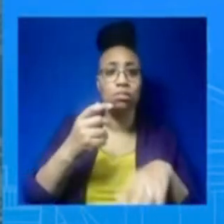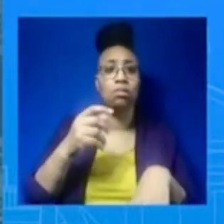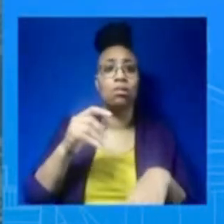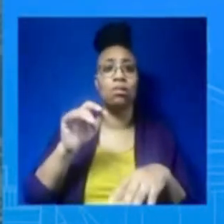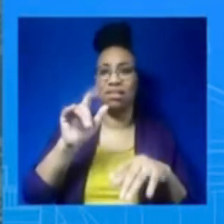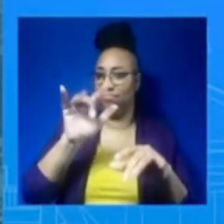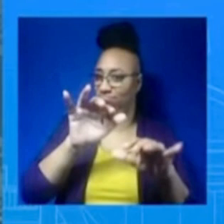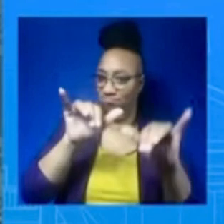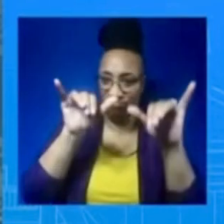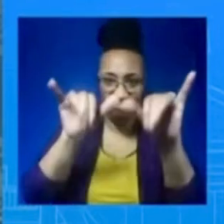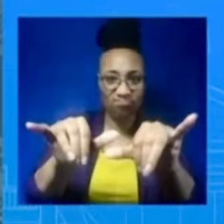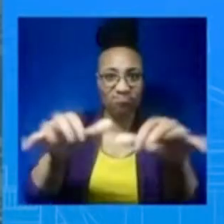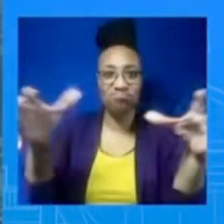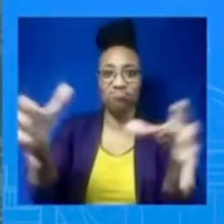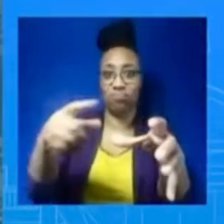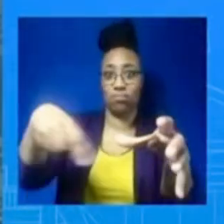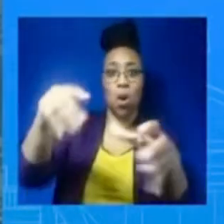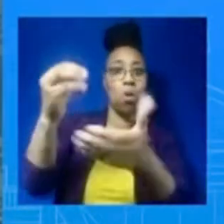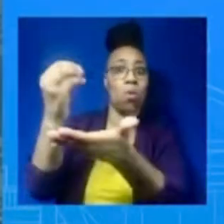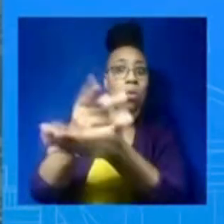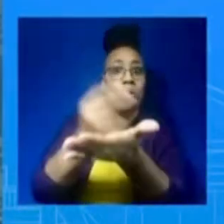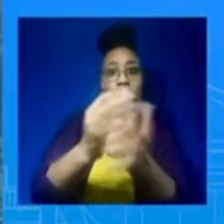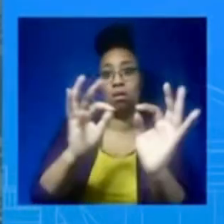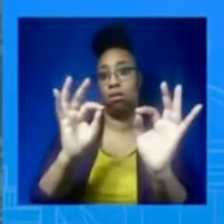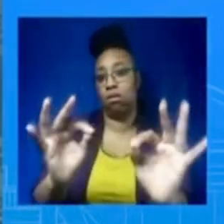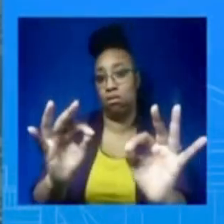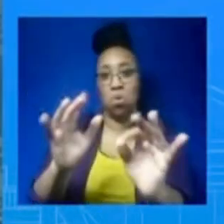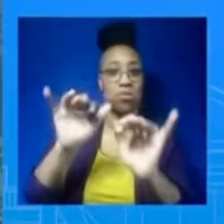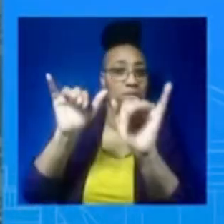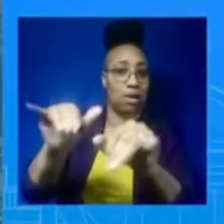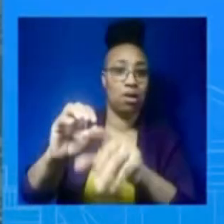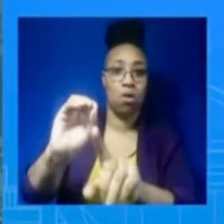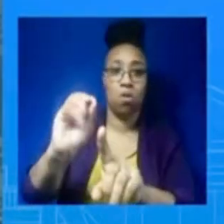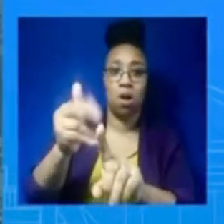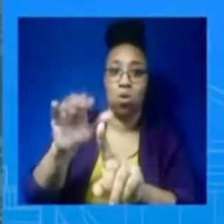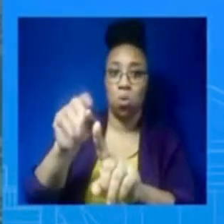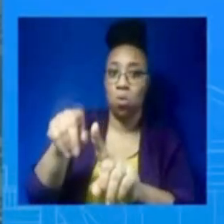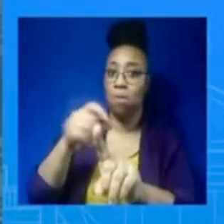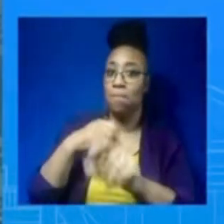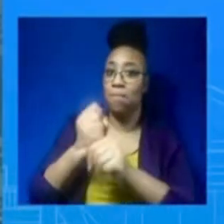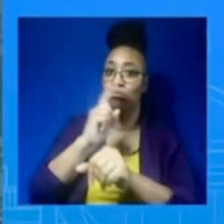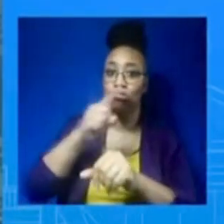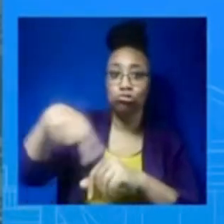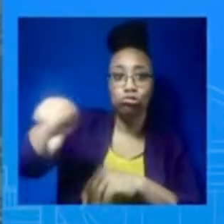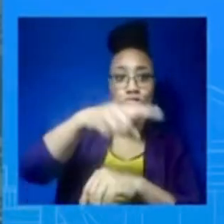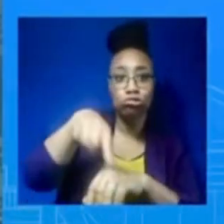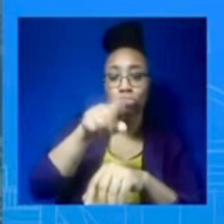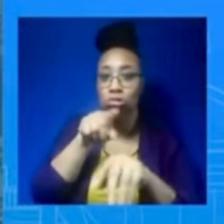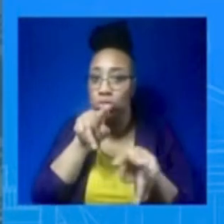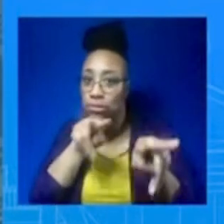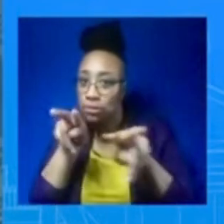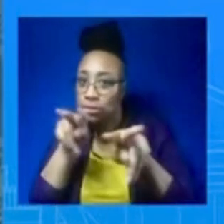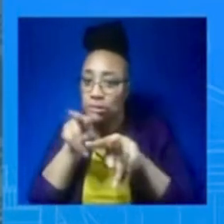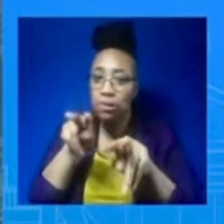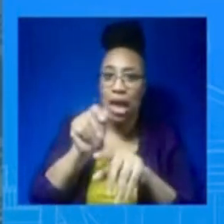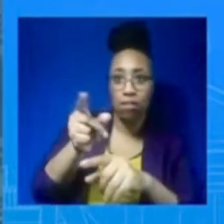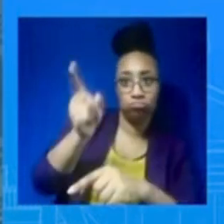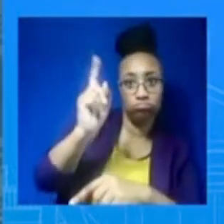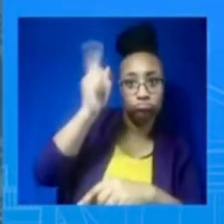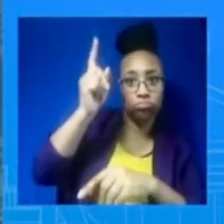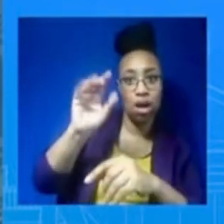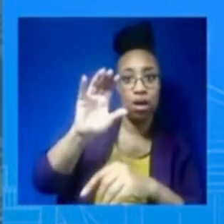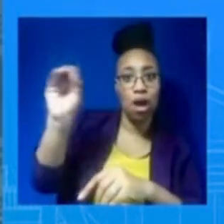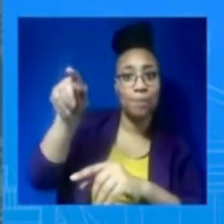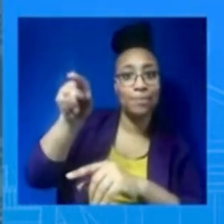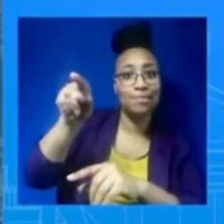also, we're going to hold Norfolk Southern accountable as well. And we're seeing that, we're seeing that accountability. We're already